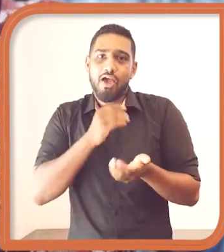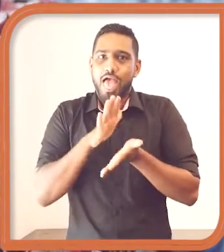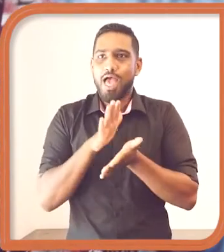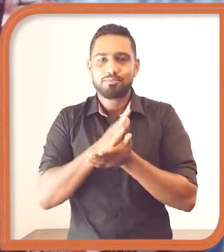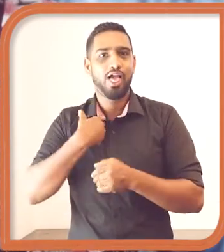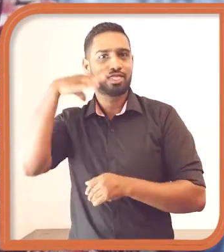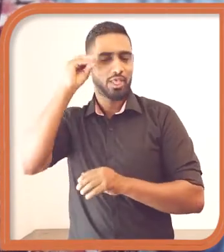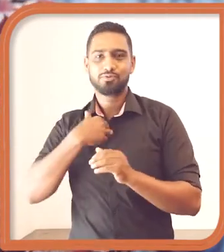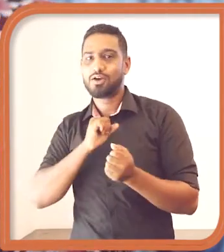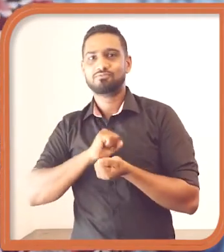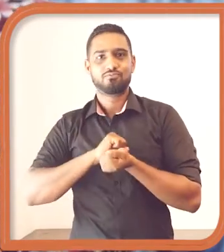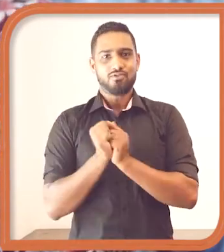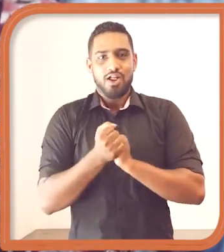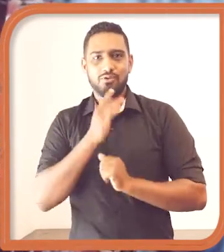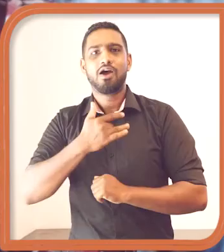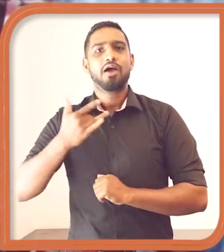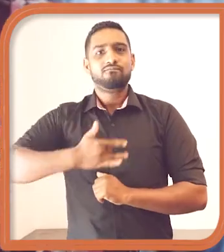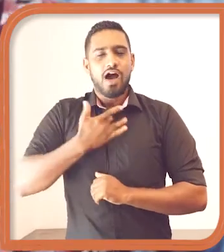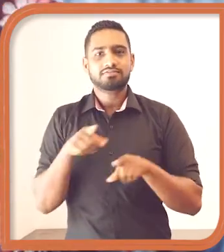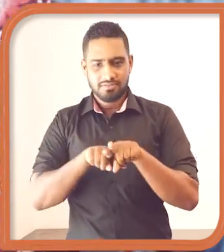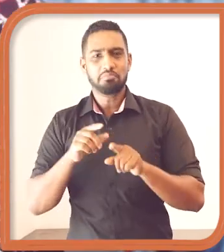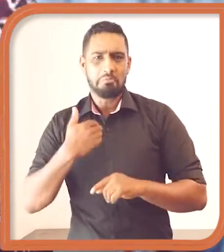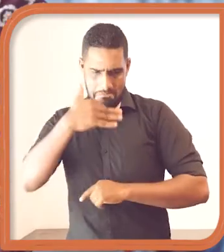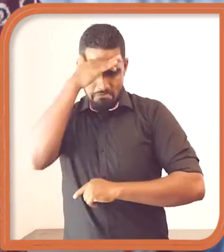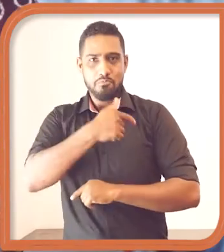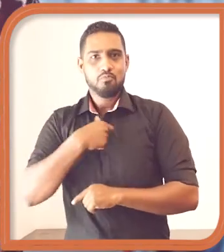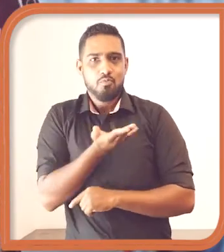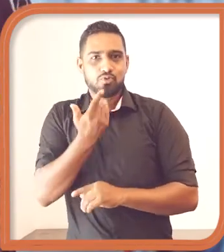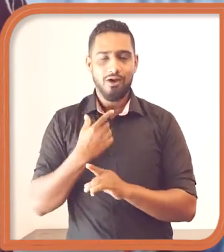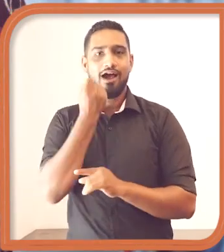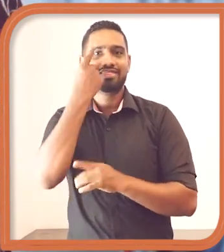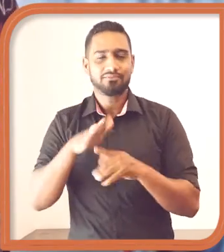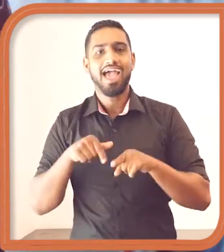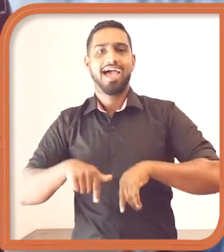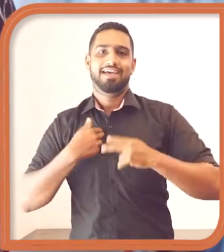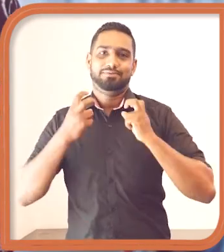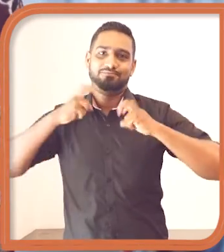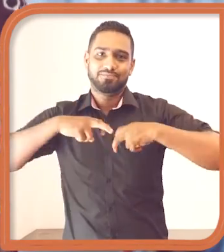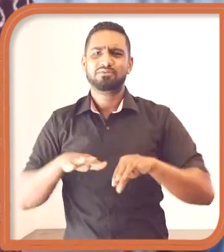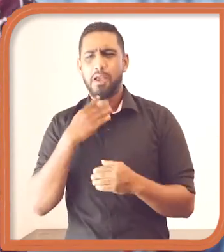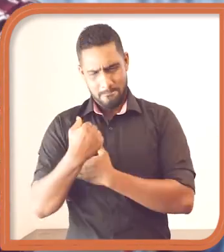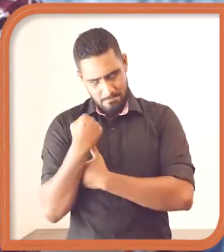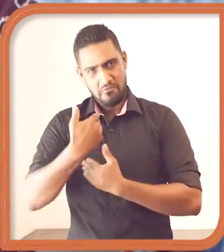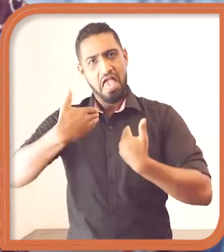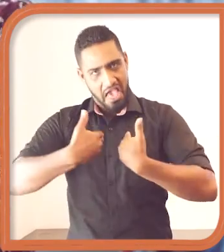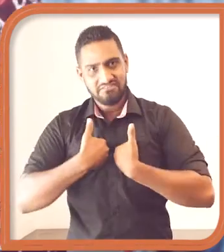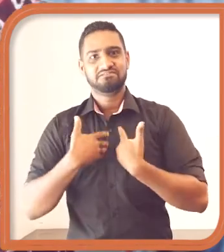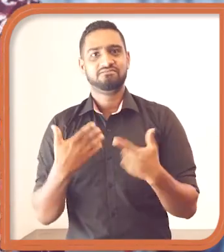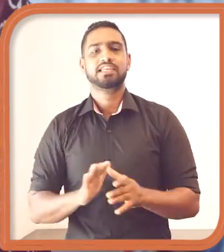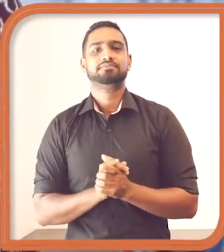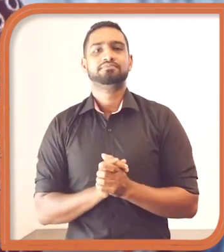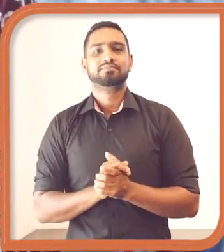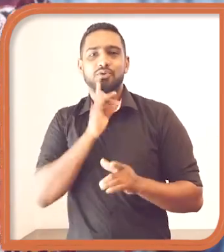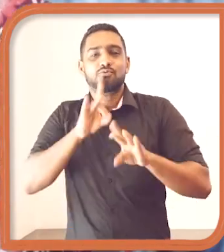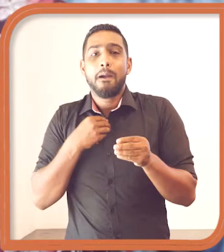in my community made me feel that I can take the lead on and I think yeah that's the moment I discovered that I have a certain power